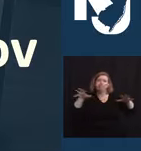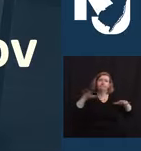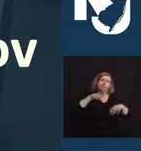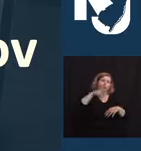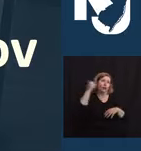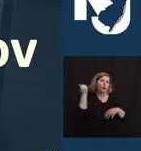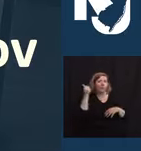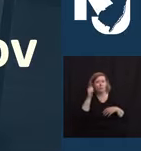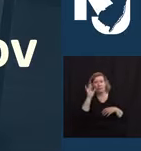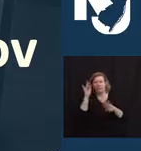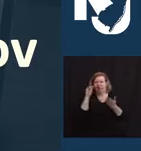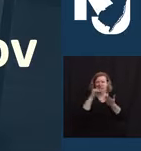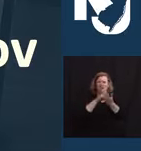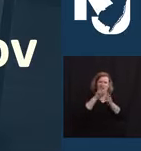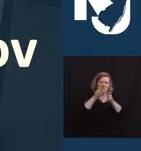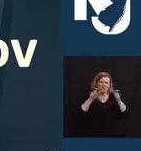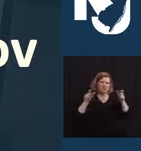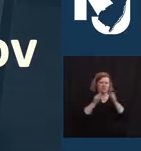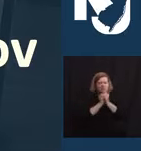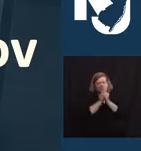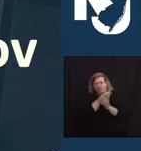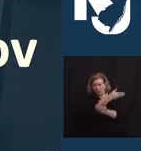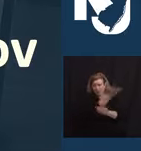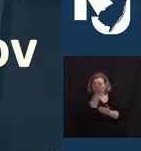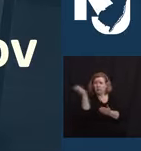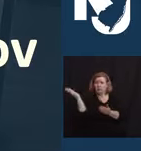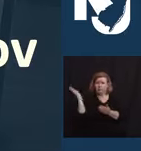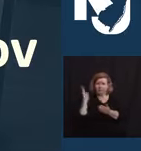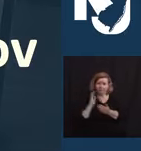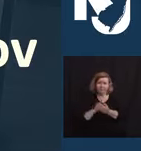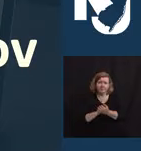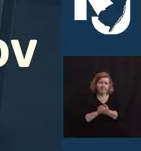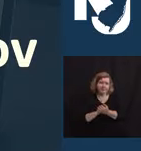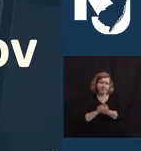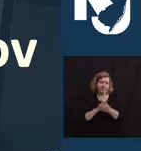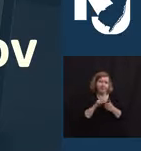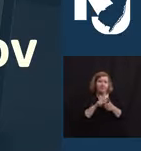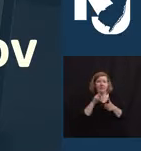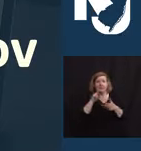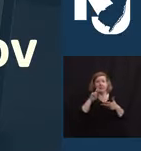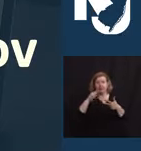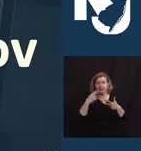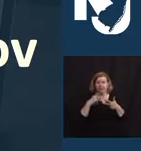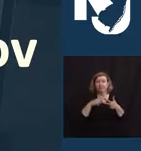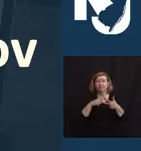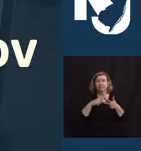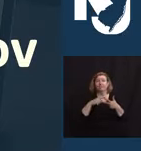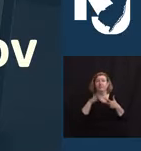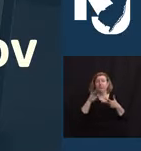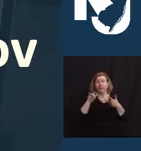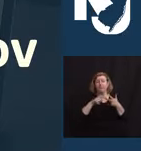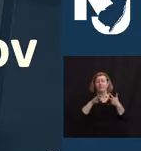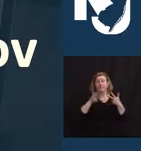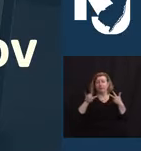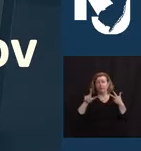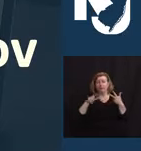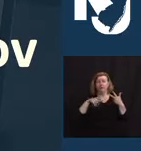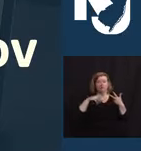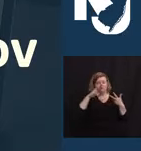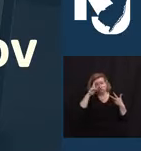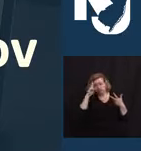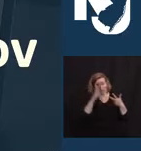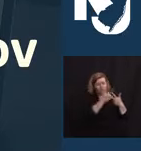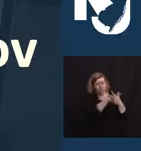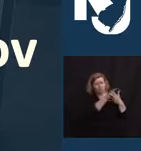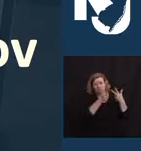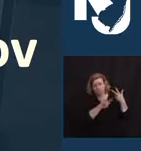virus. As I noted a few minutes ago, we remember Kenneth, Billy, and Bill, and every one of the hundreds of others we have honored from this table,